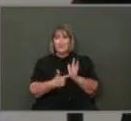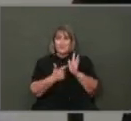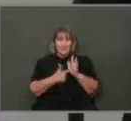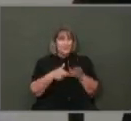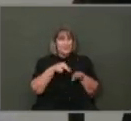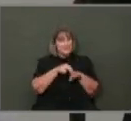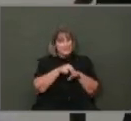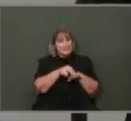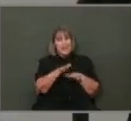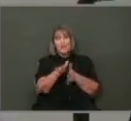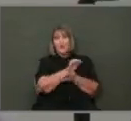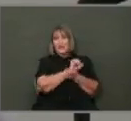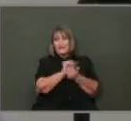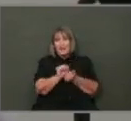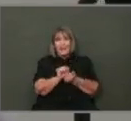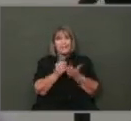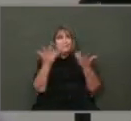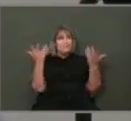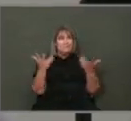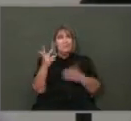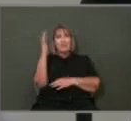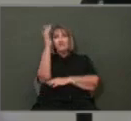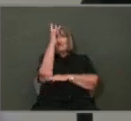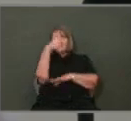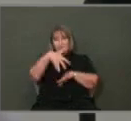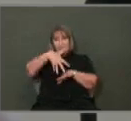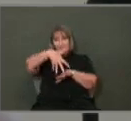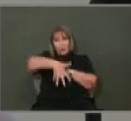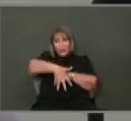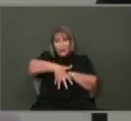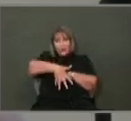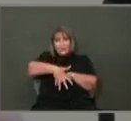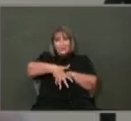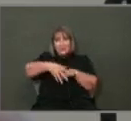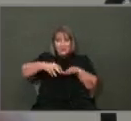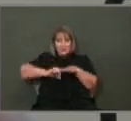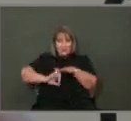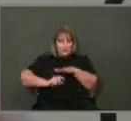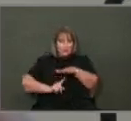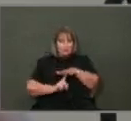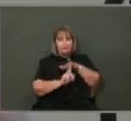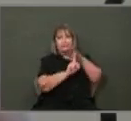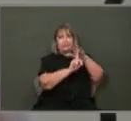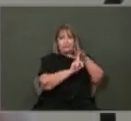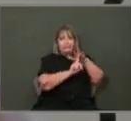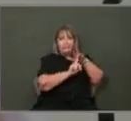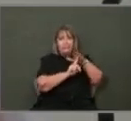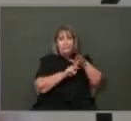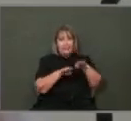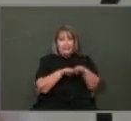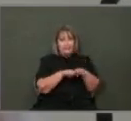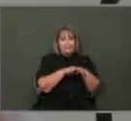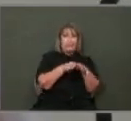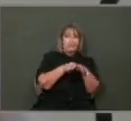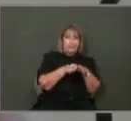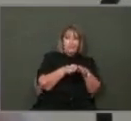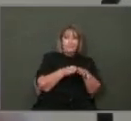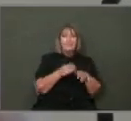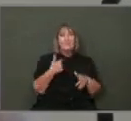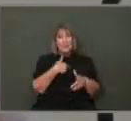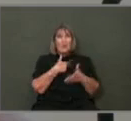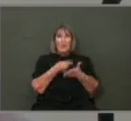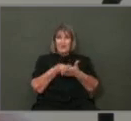whatever reason, tree route or build wrong. We also have funding to address some of those